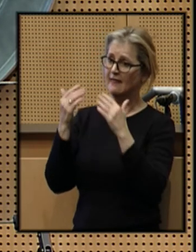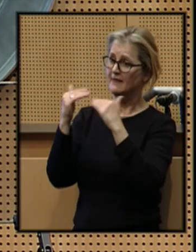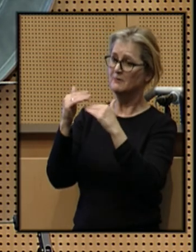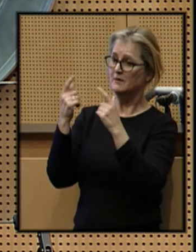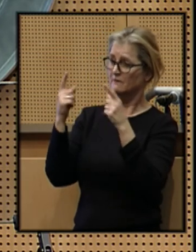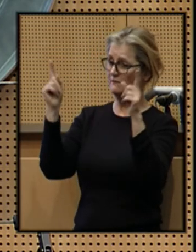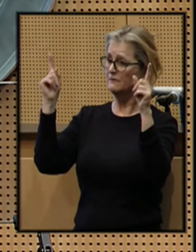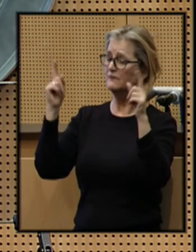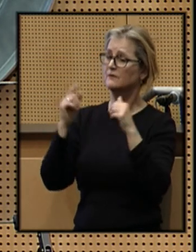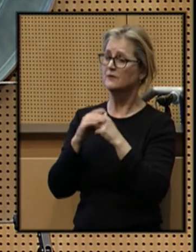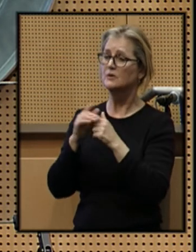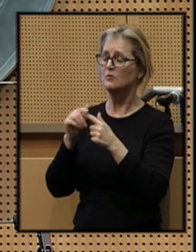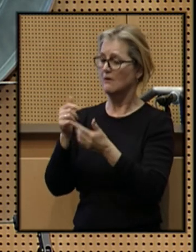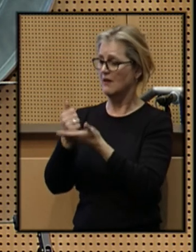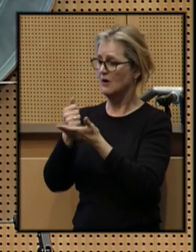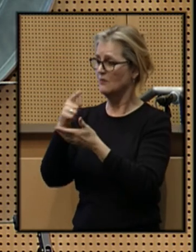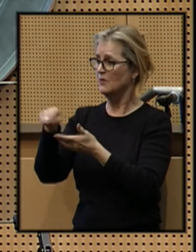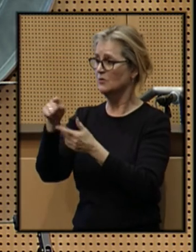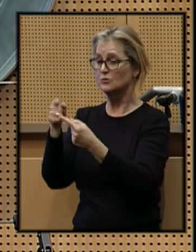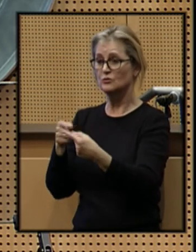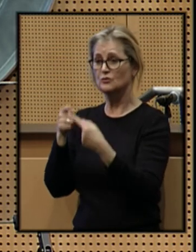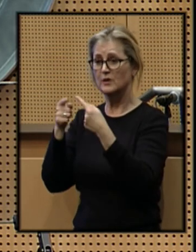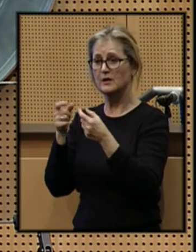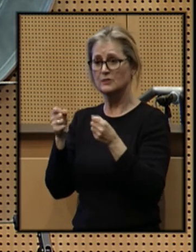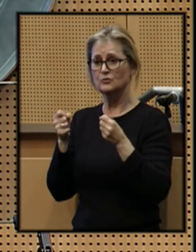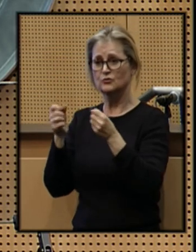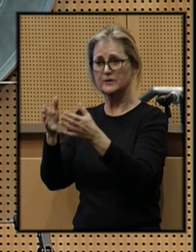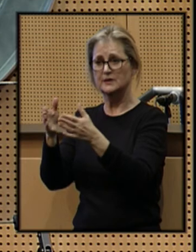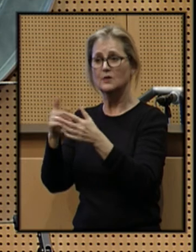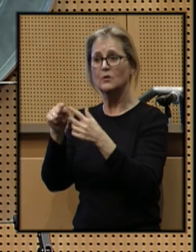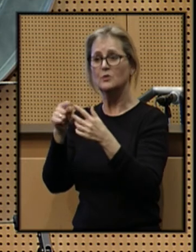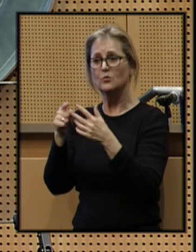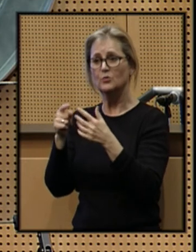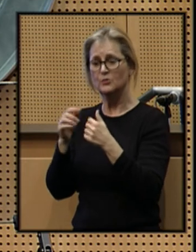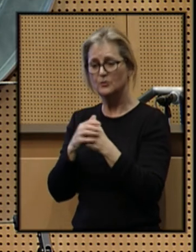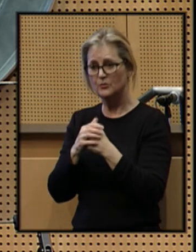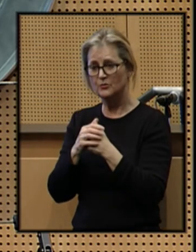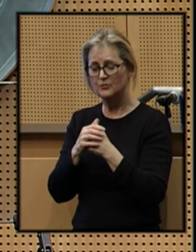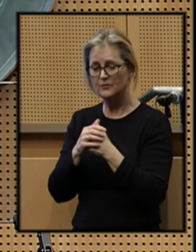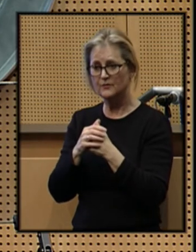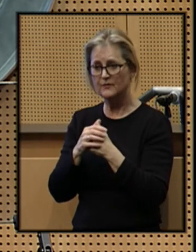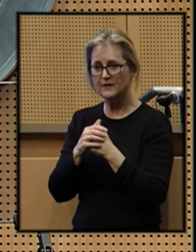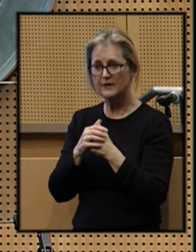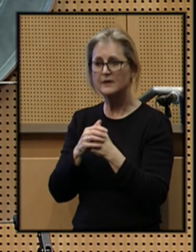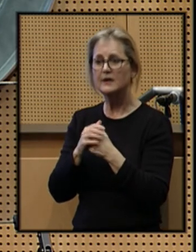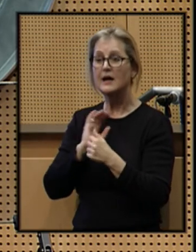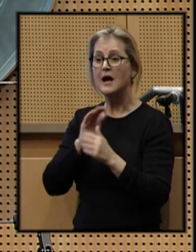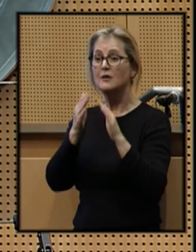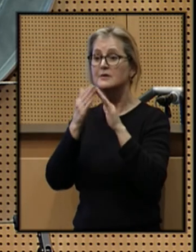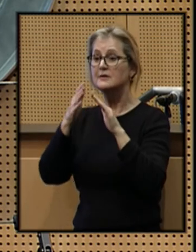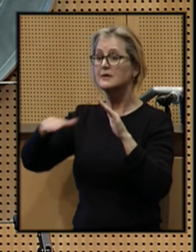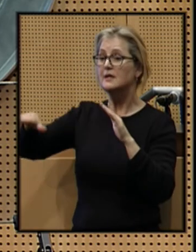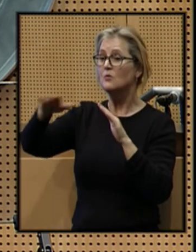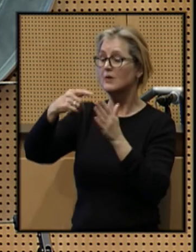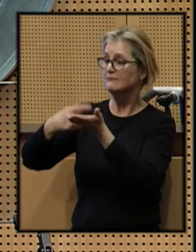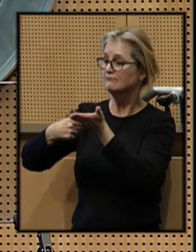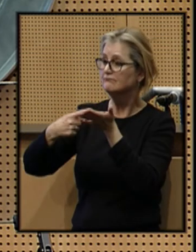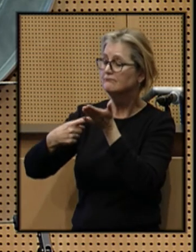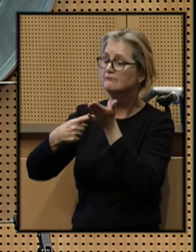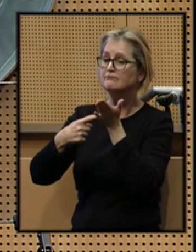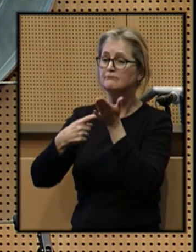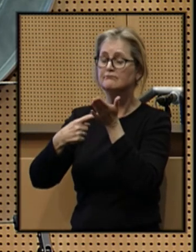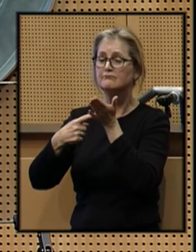to help those struggling on our streets when we are divided. Our city-wide discussion